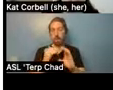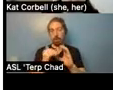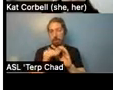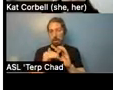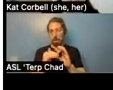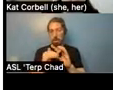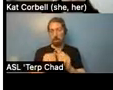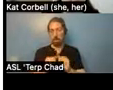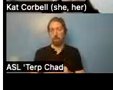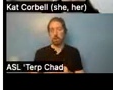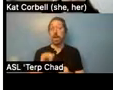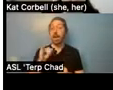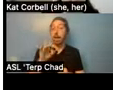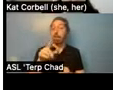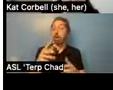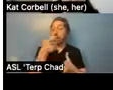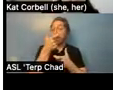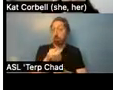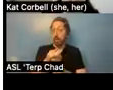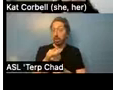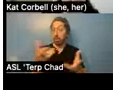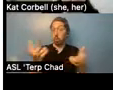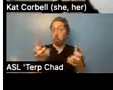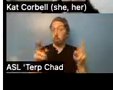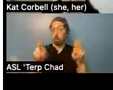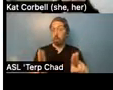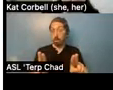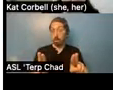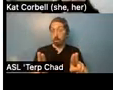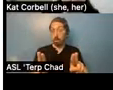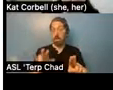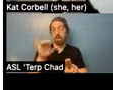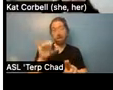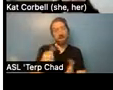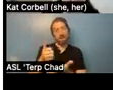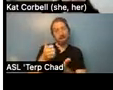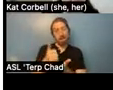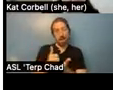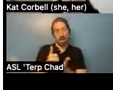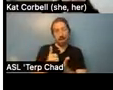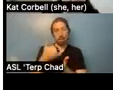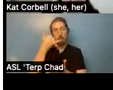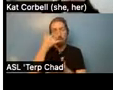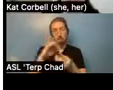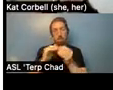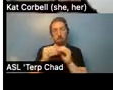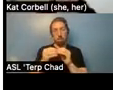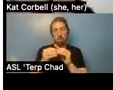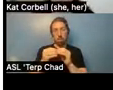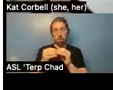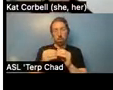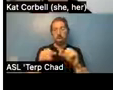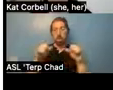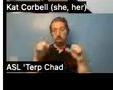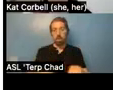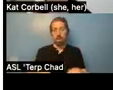um, we want, we, we want you to call the NAMI helpline, um, or any of the other resources that you'll be getting in